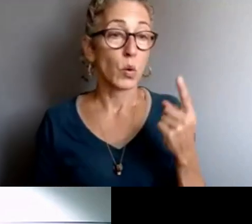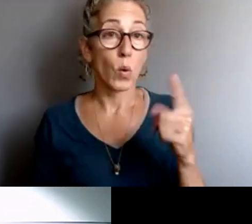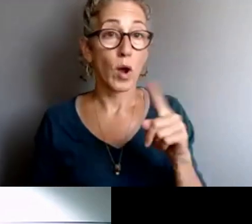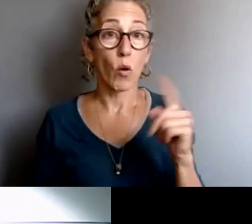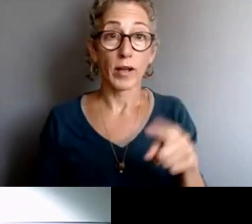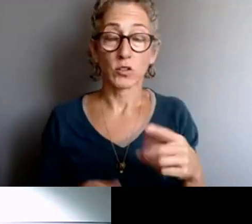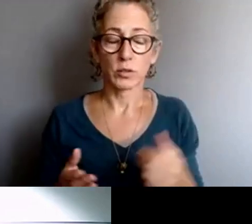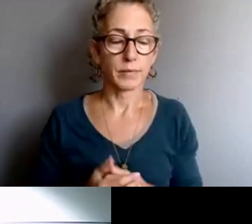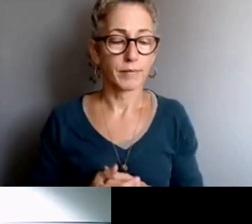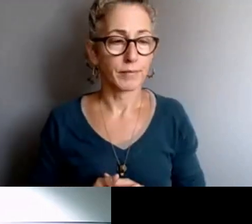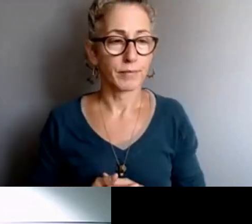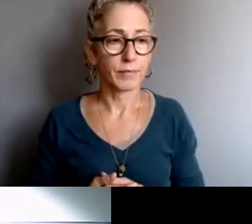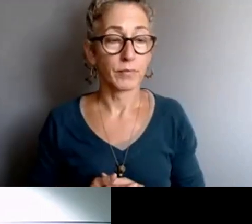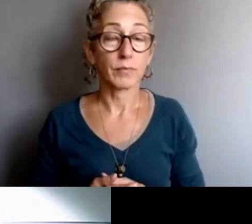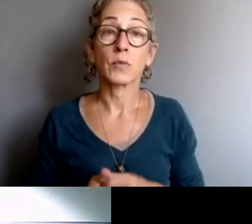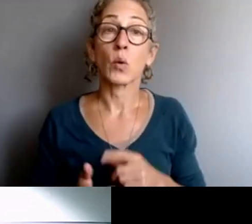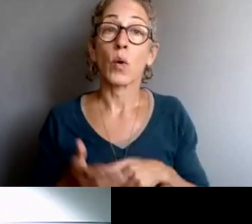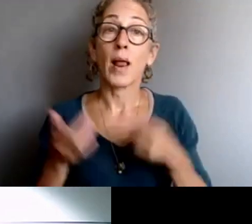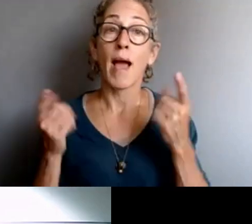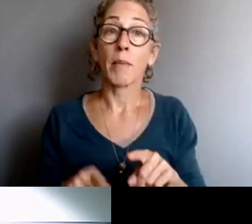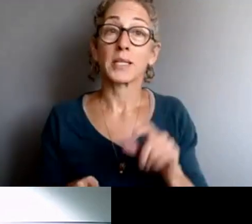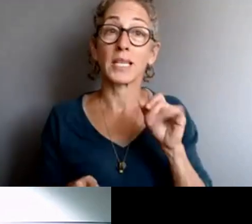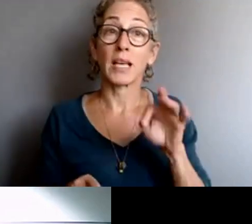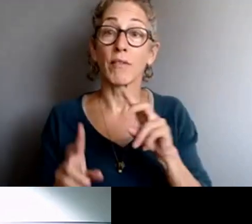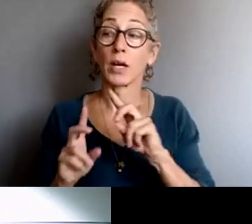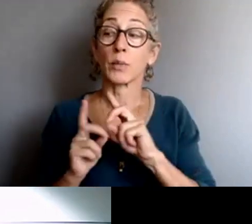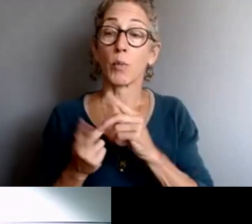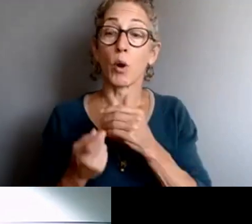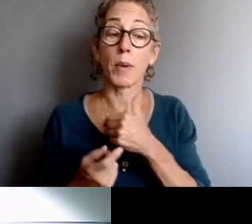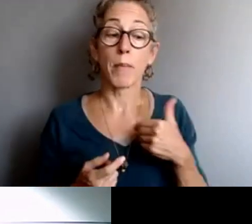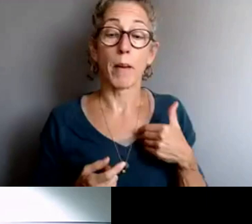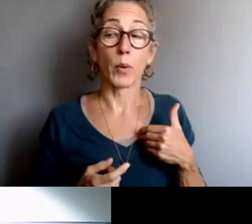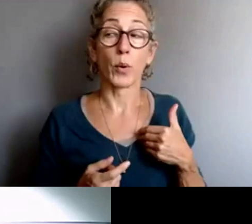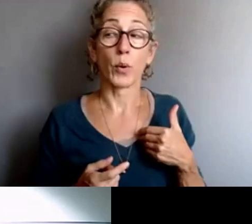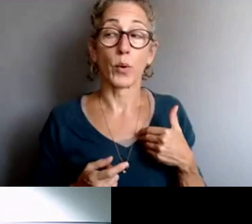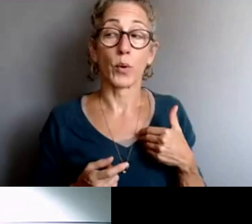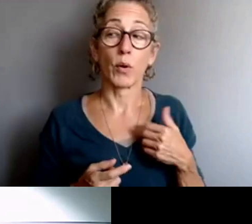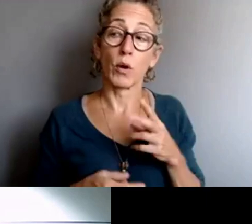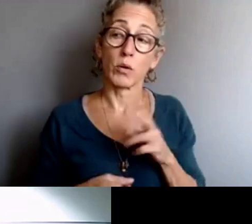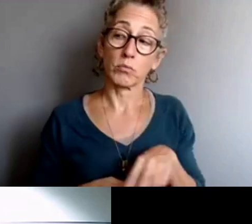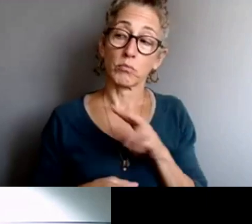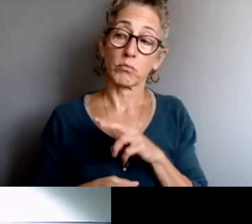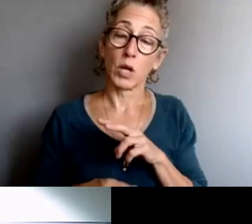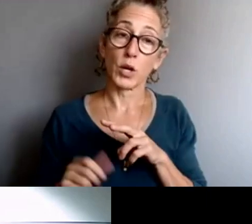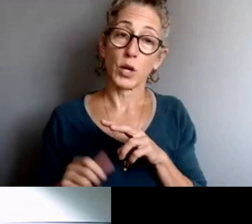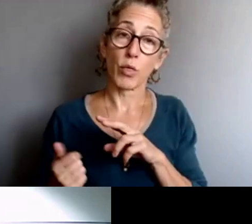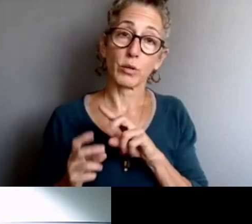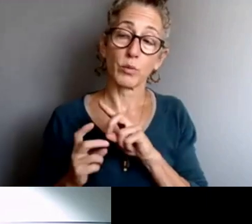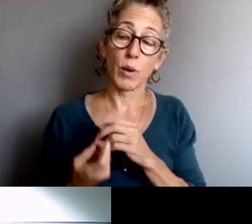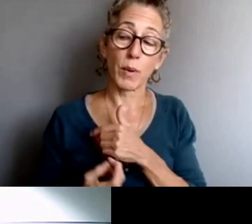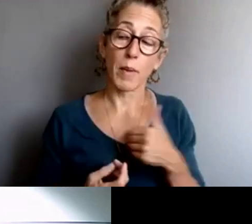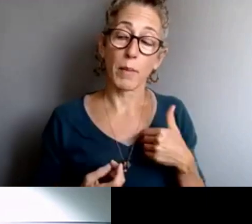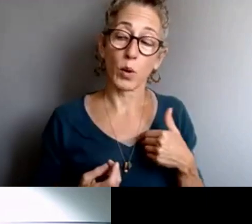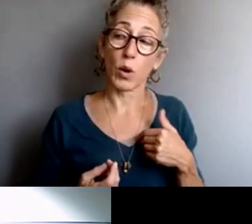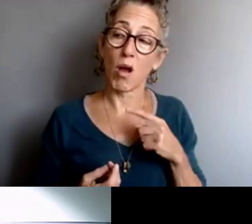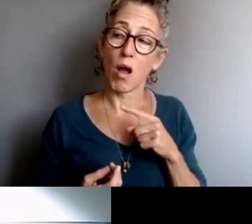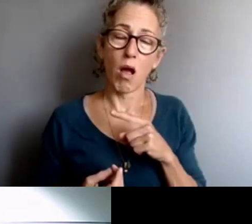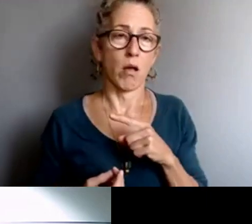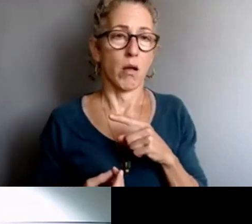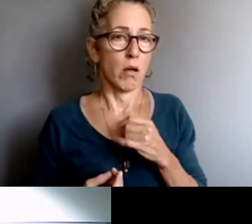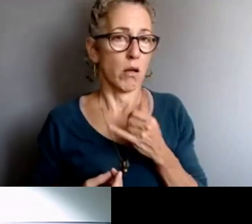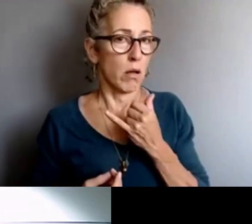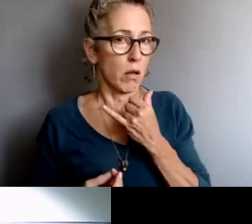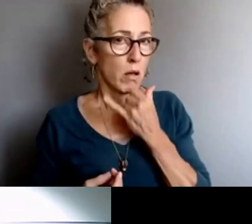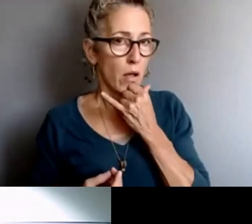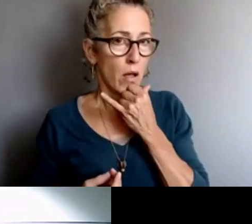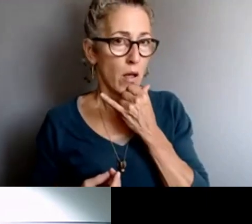happens if a department member observes another department member engaging in some sort of misconduct but does not report it? So essentially, what happens if